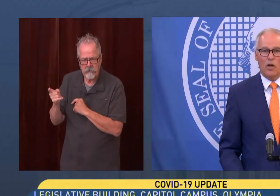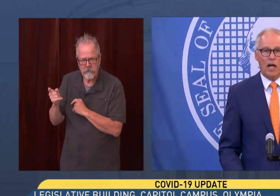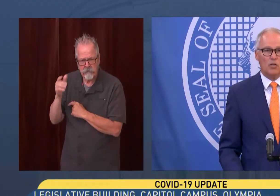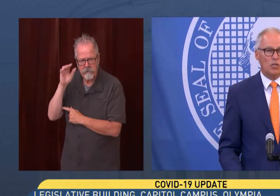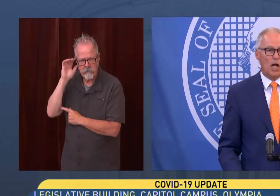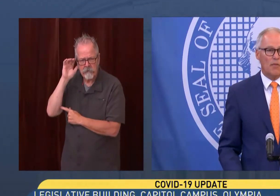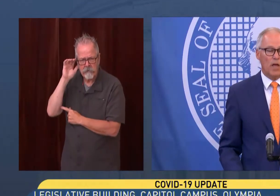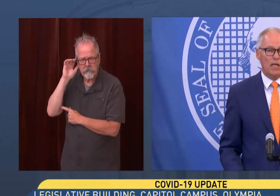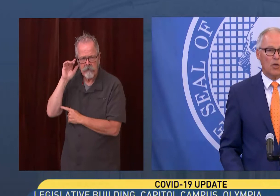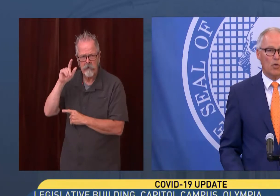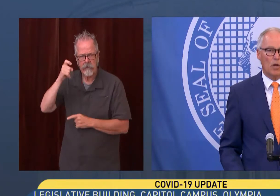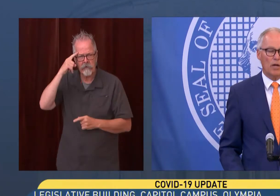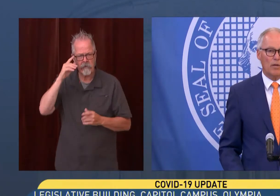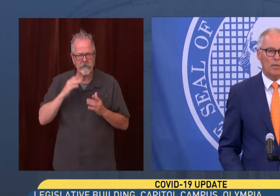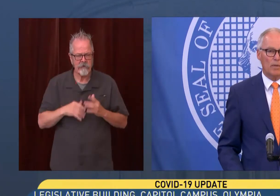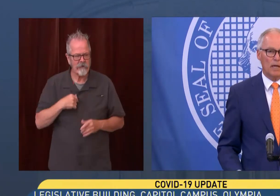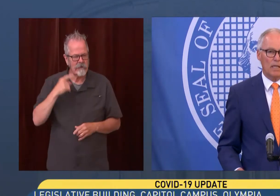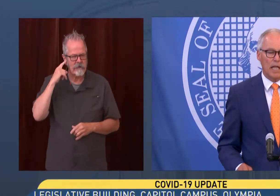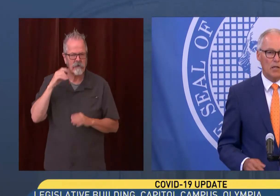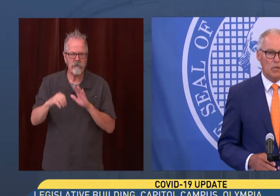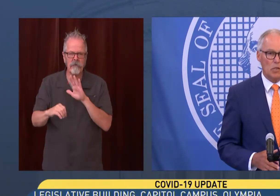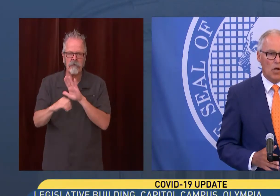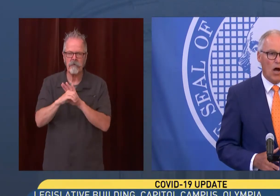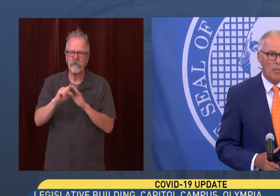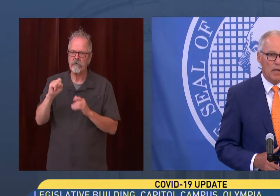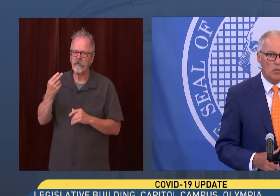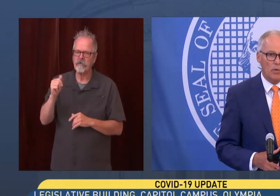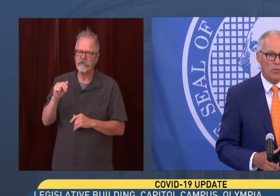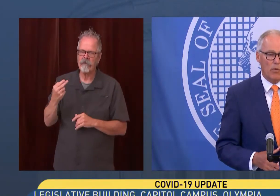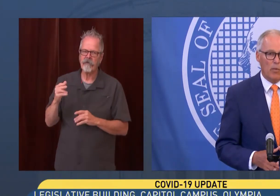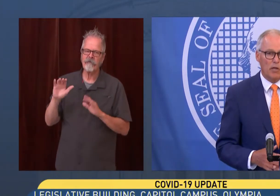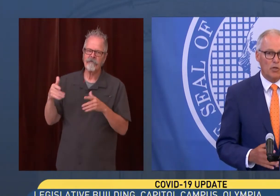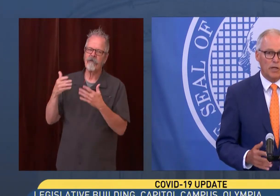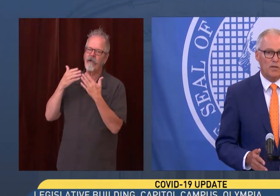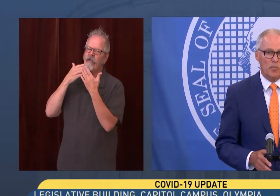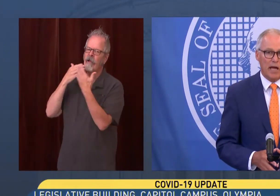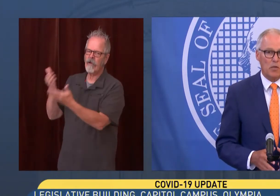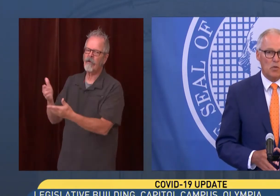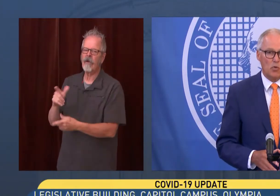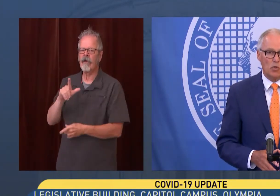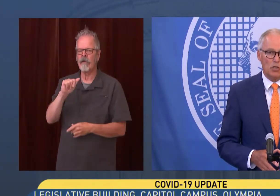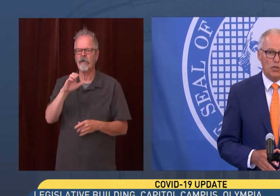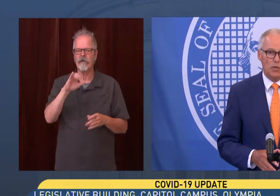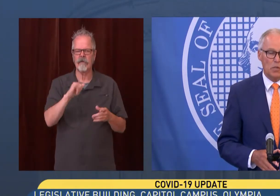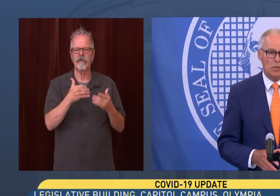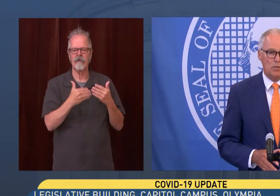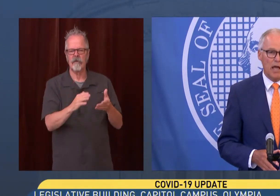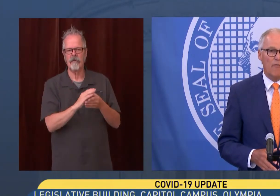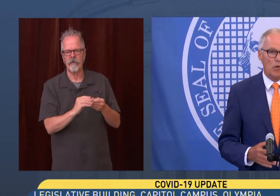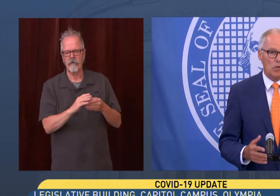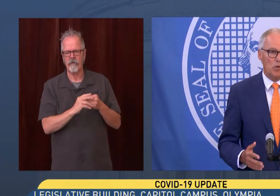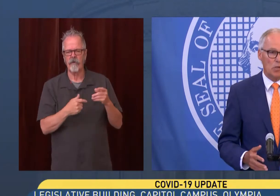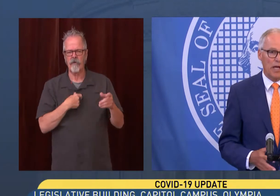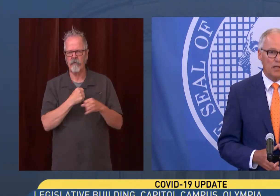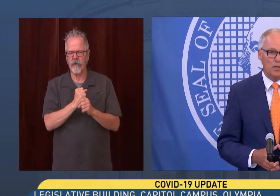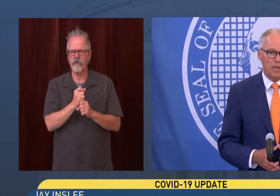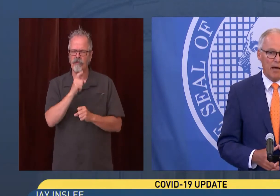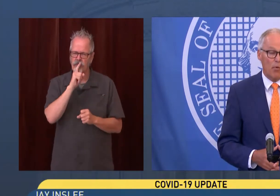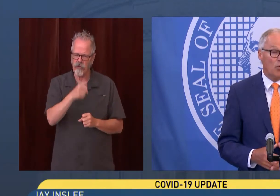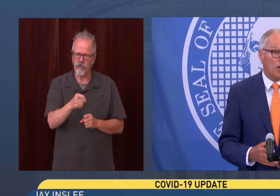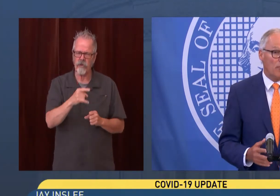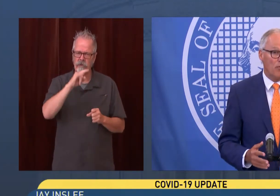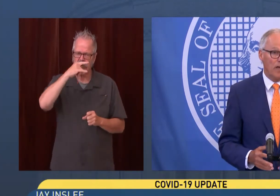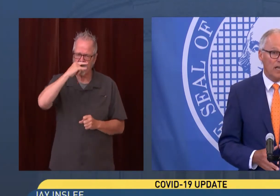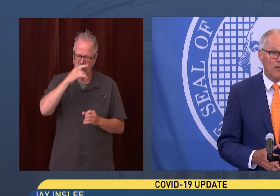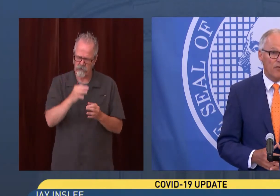Okay, don't hear Dr. Shaw. Lacey's comments. We want to make sure kids are back in school this year. These efforts are designed to do